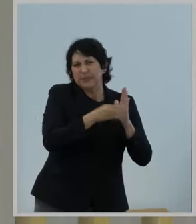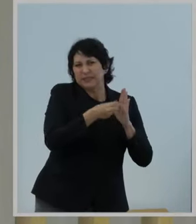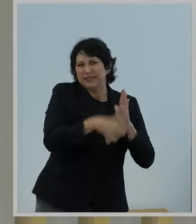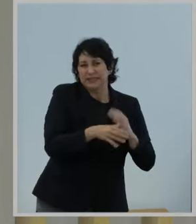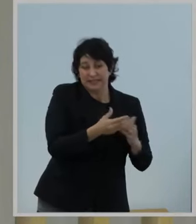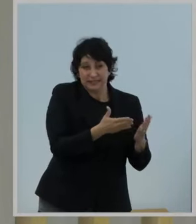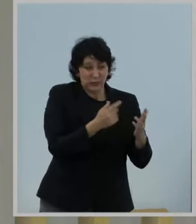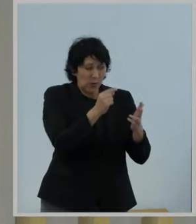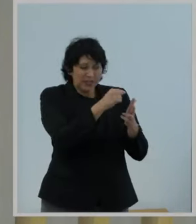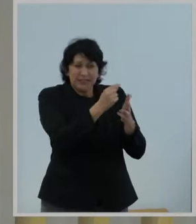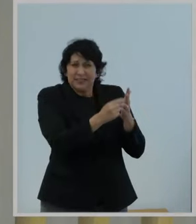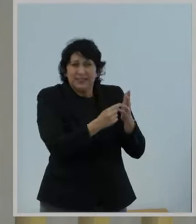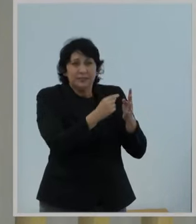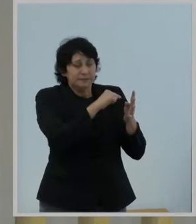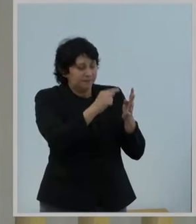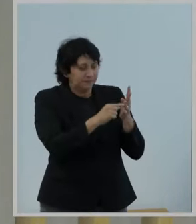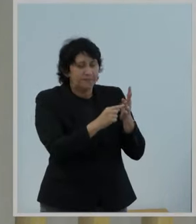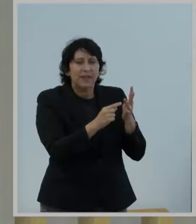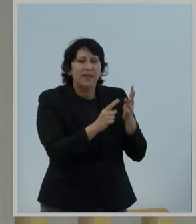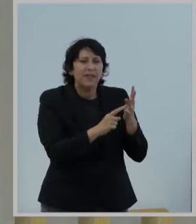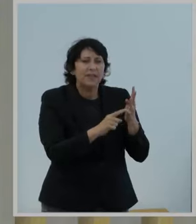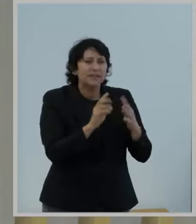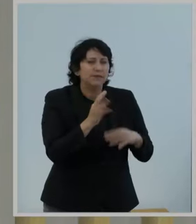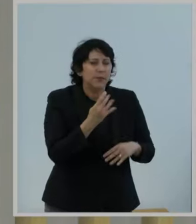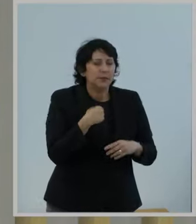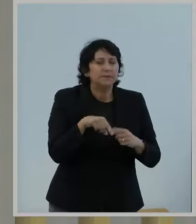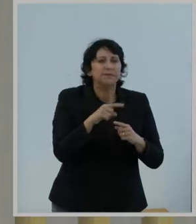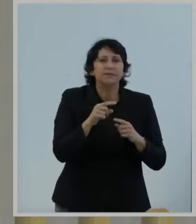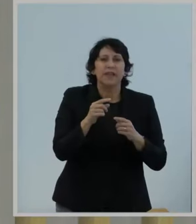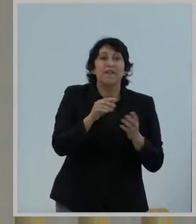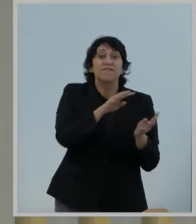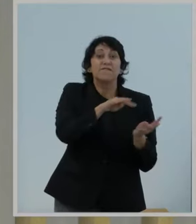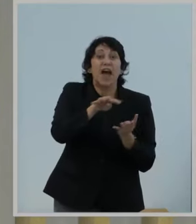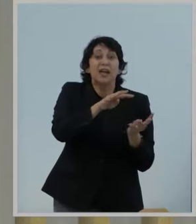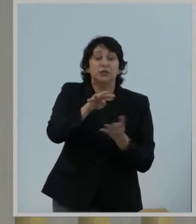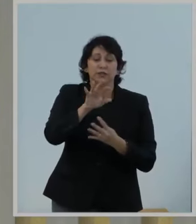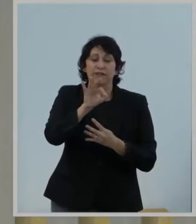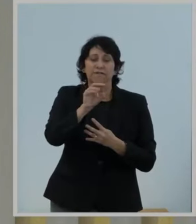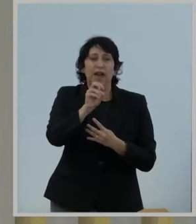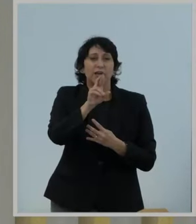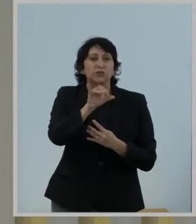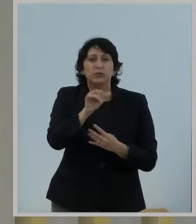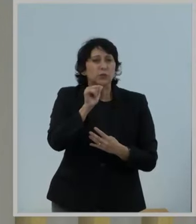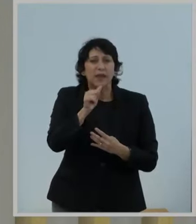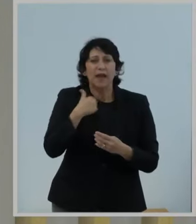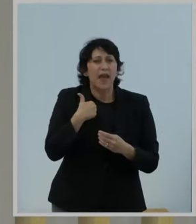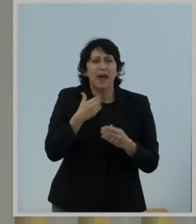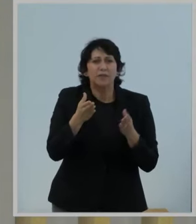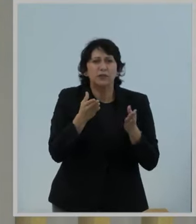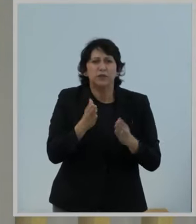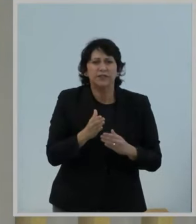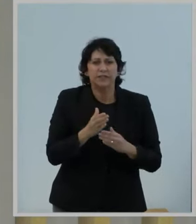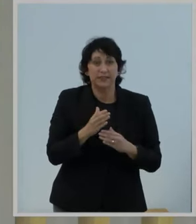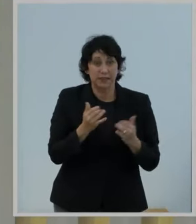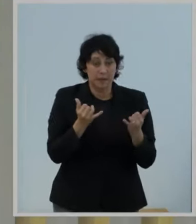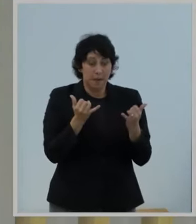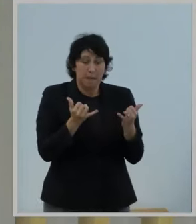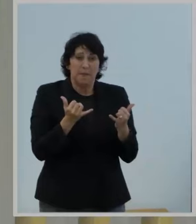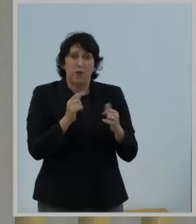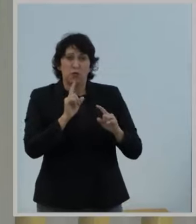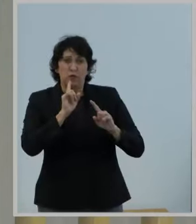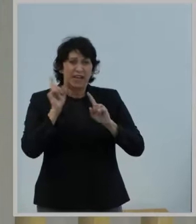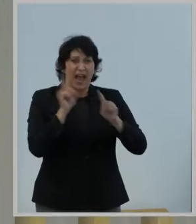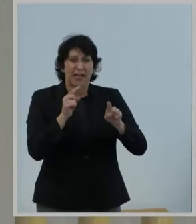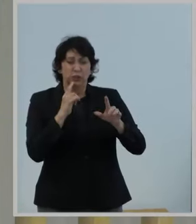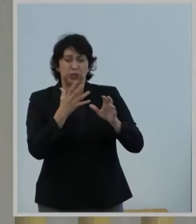hasn't, I think, gotten sufficient attention, factories won't get service. Modern wireless technology enables reaction times